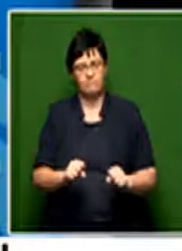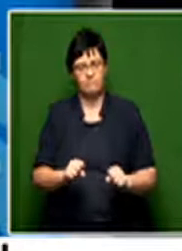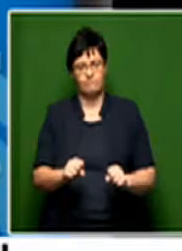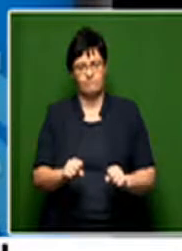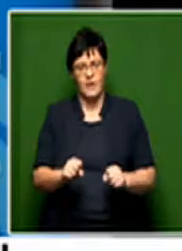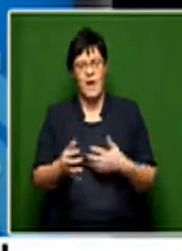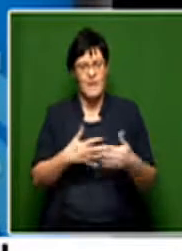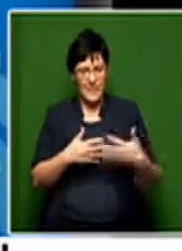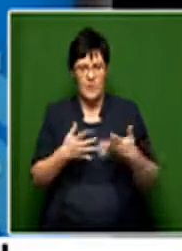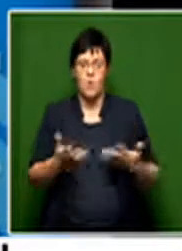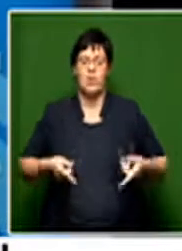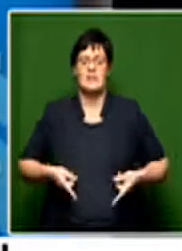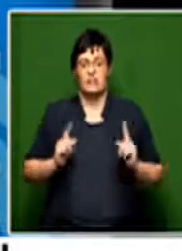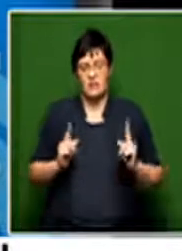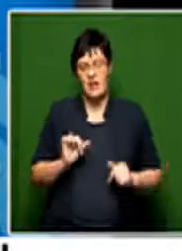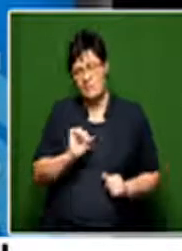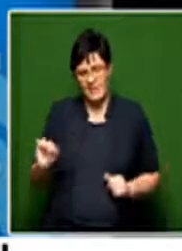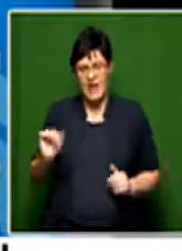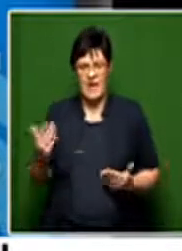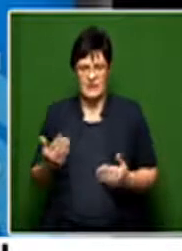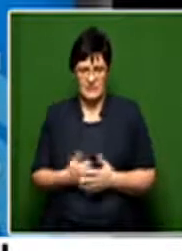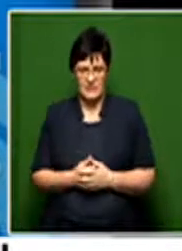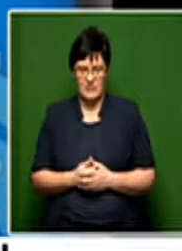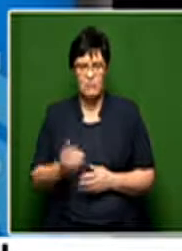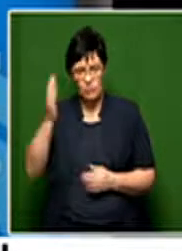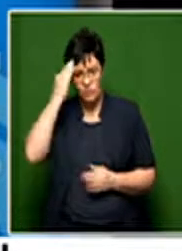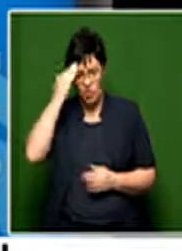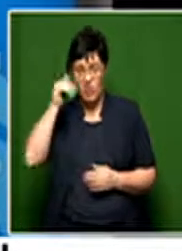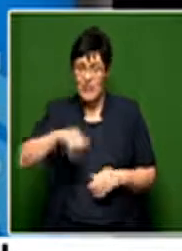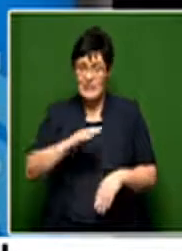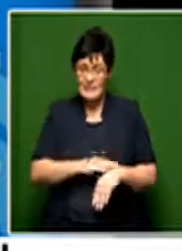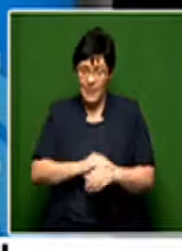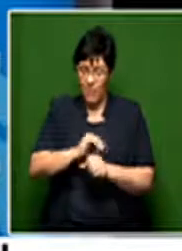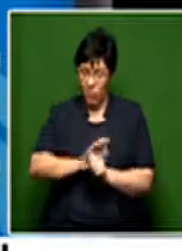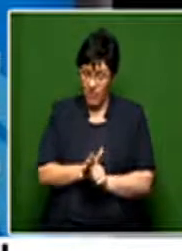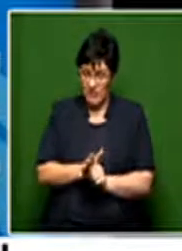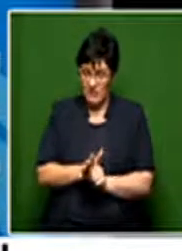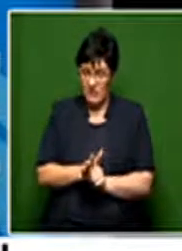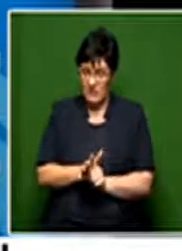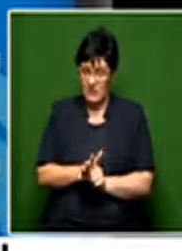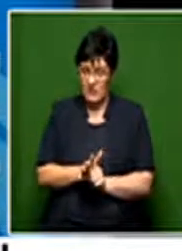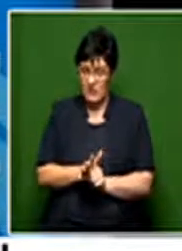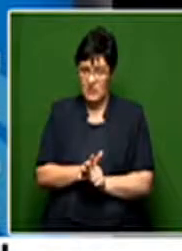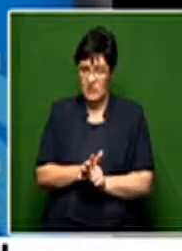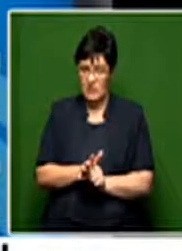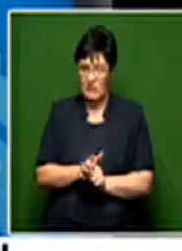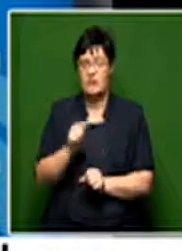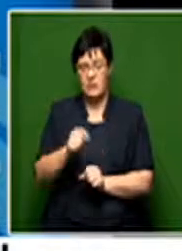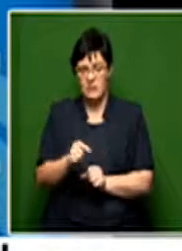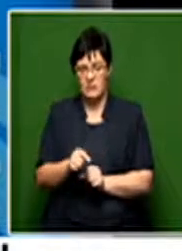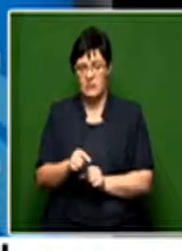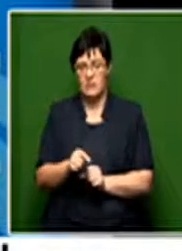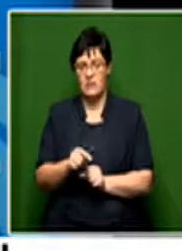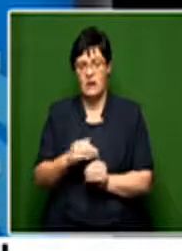matter seriously in their hands. We know that in this time of COVID, many authorities in